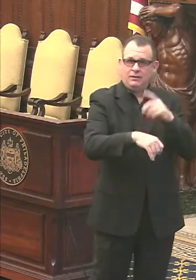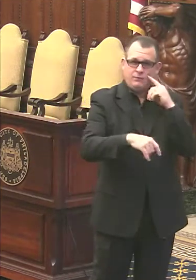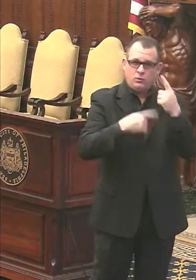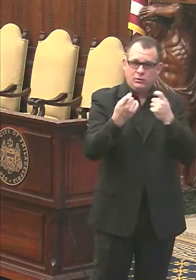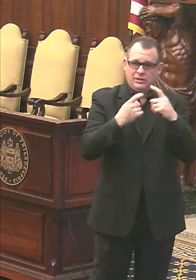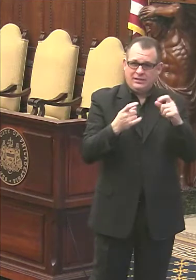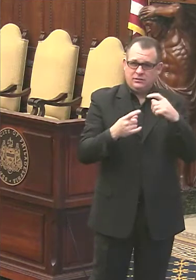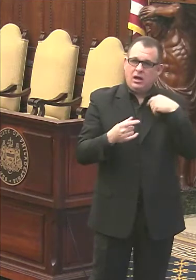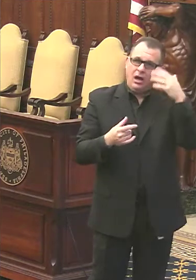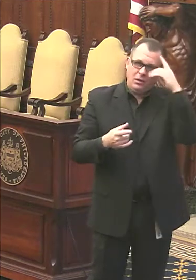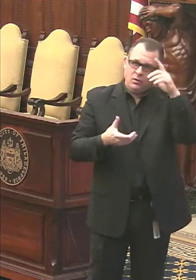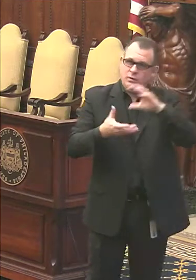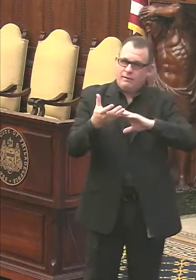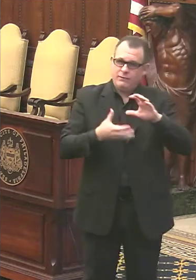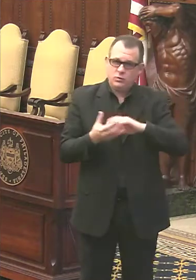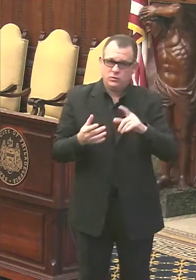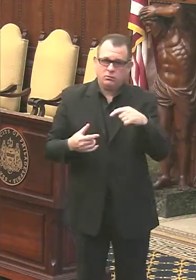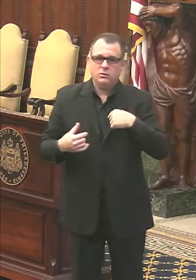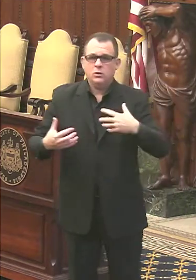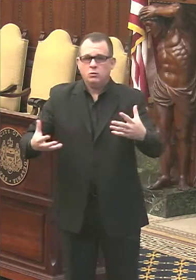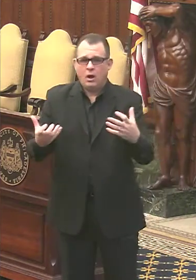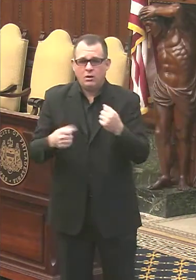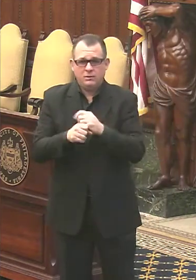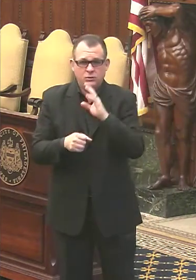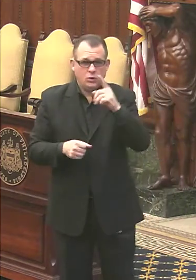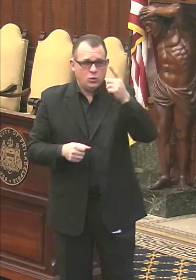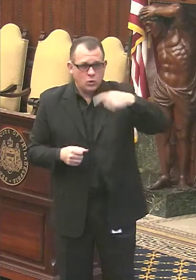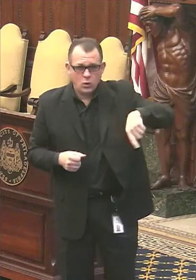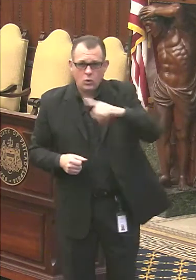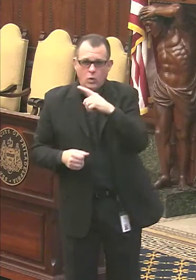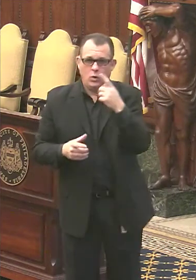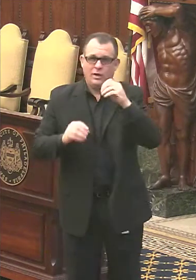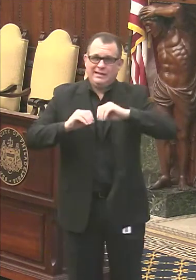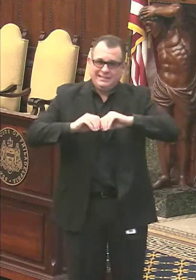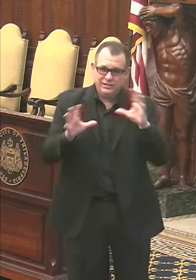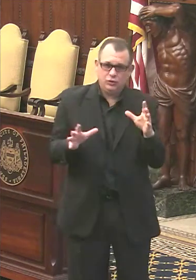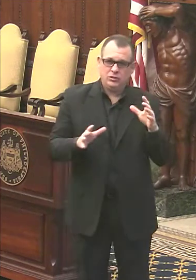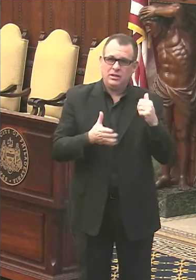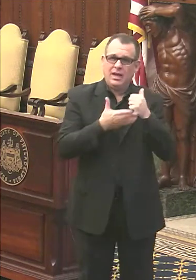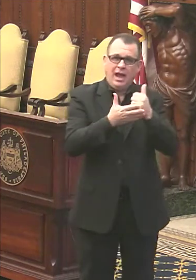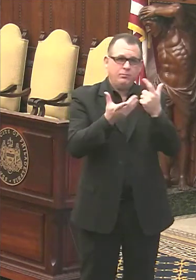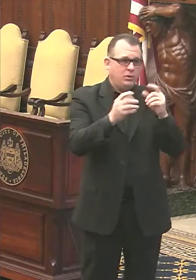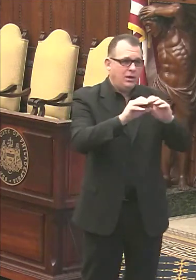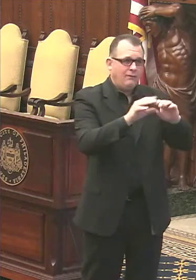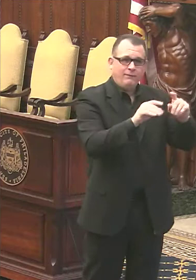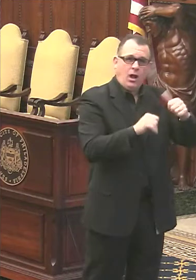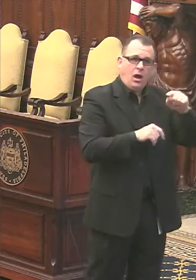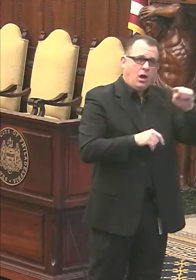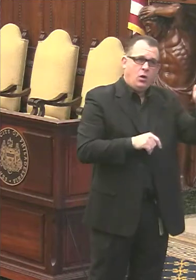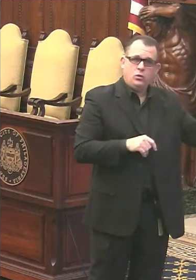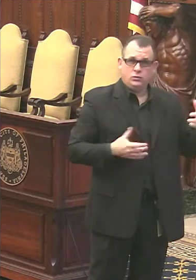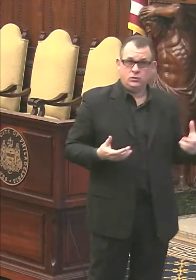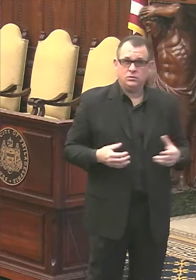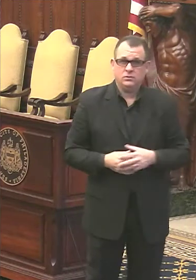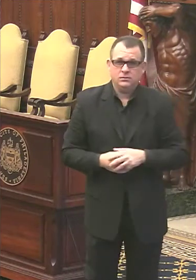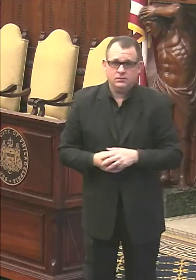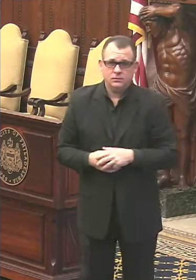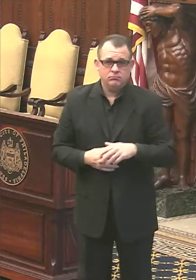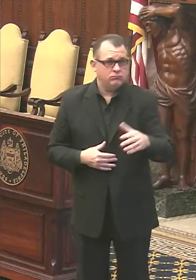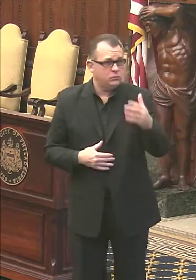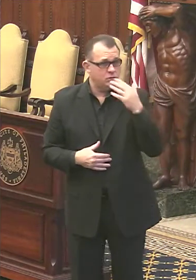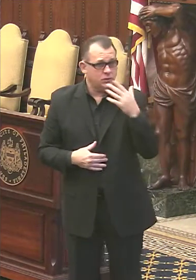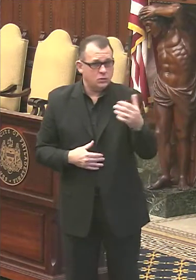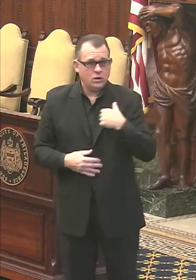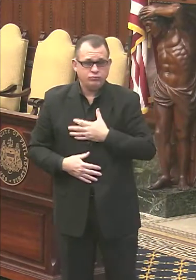and we want to, uh, make sure that you folks are clear so that you can help spread the word about where things stand. Thanks. We always appreciate you